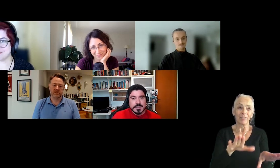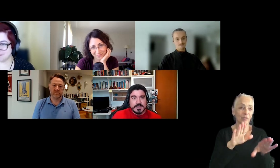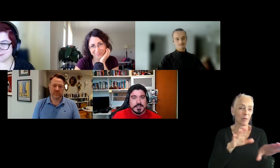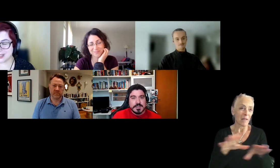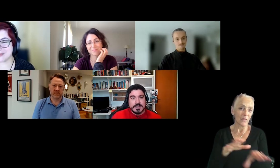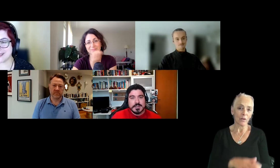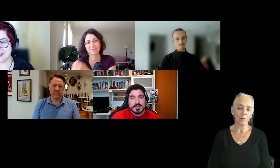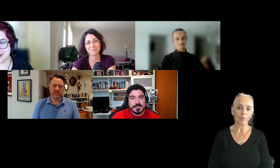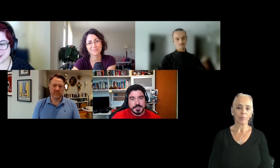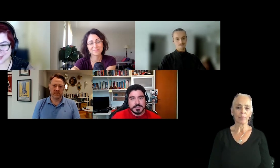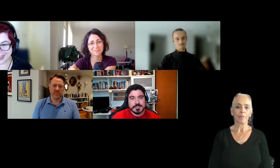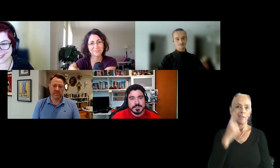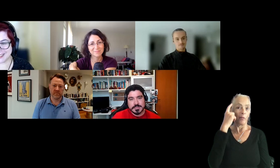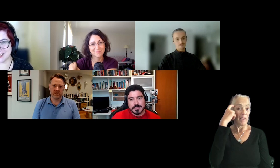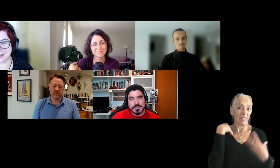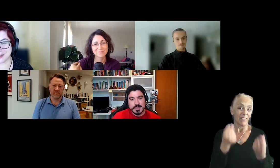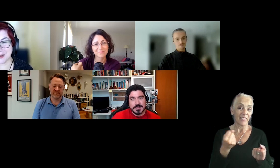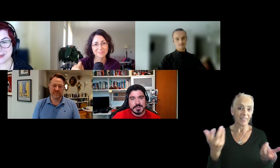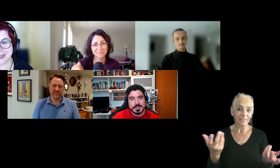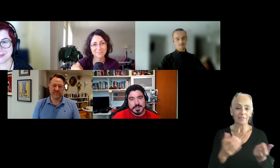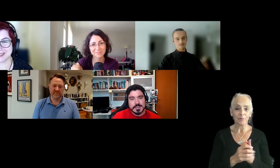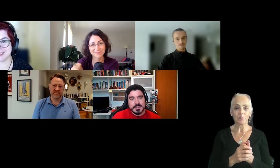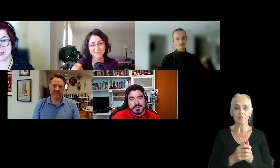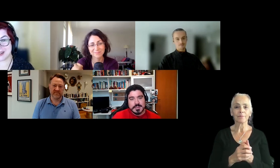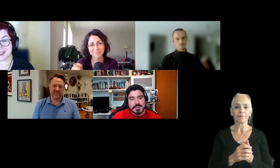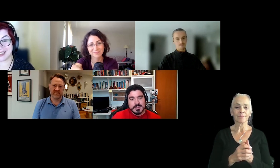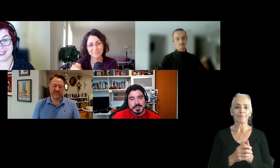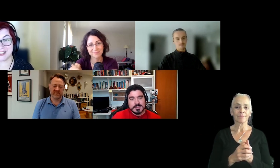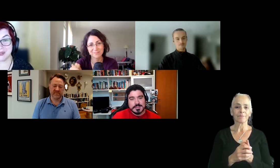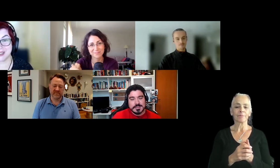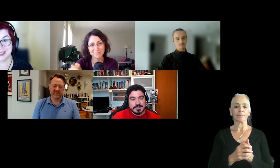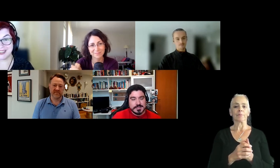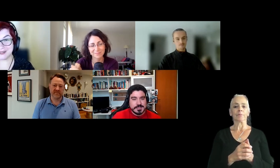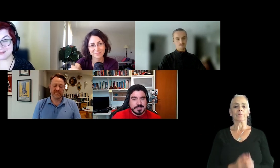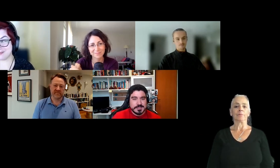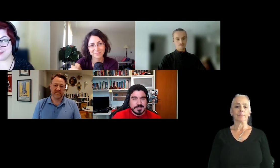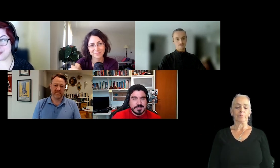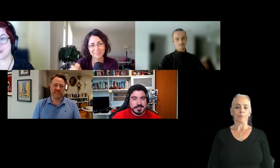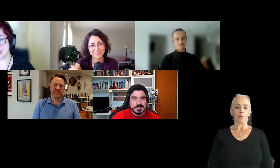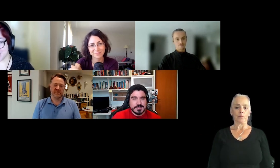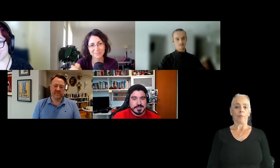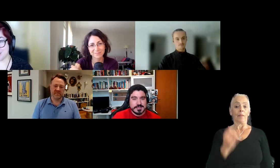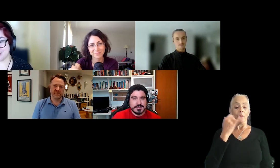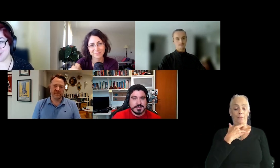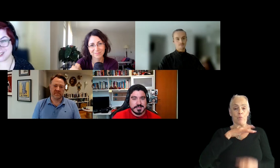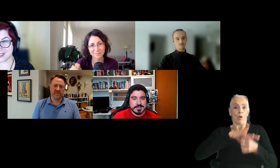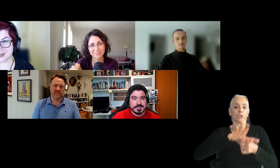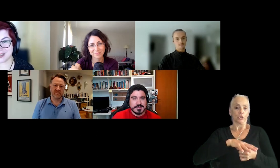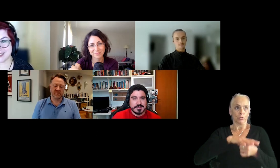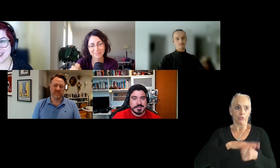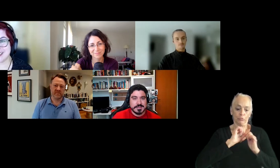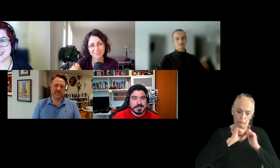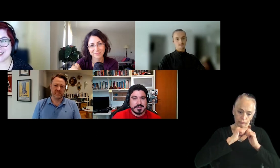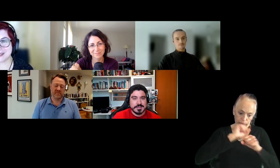good mental health initiative from your part, but you kind of like, you need to, you feel pressure to go and